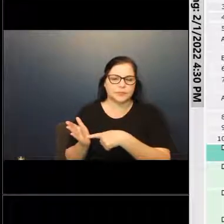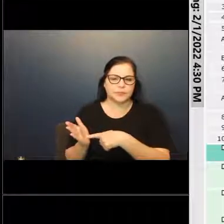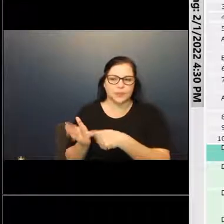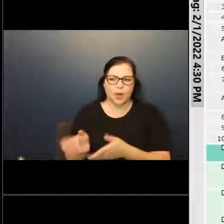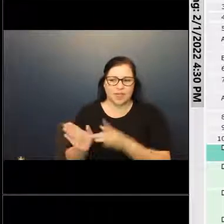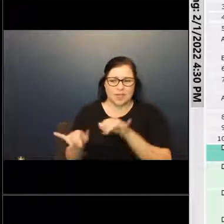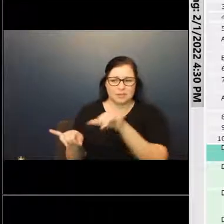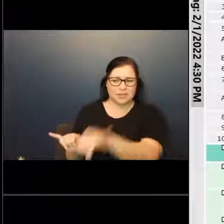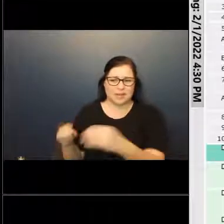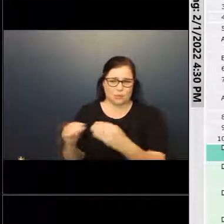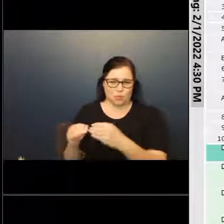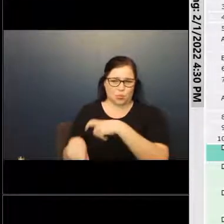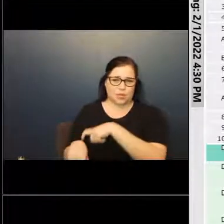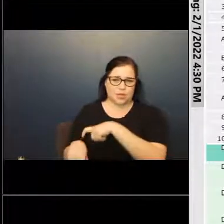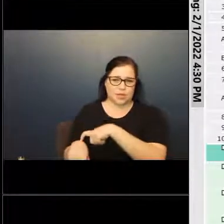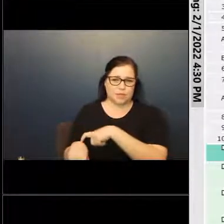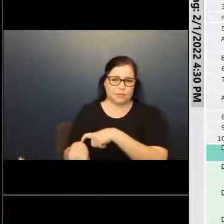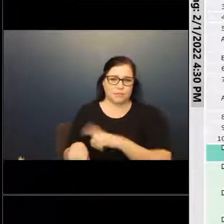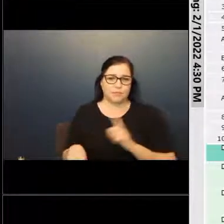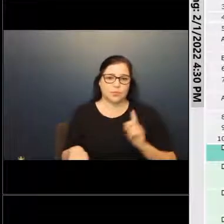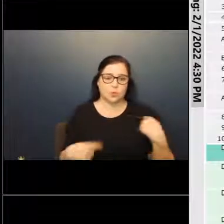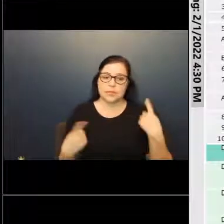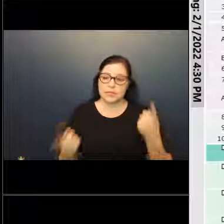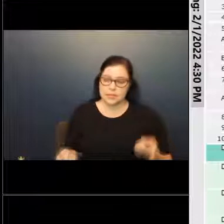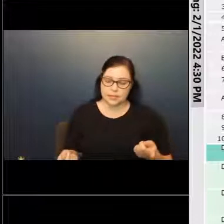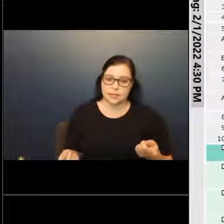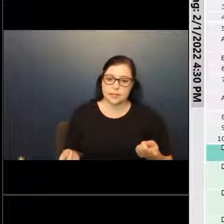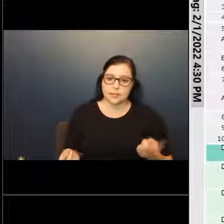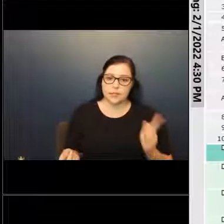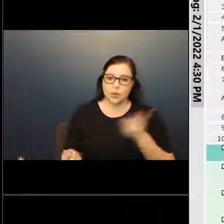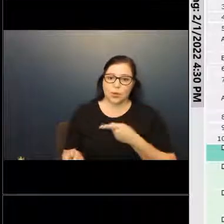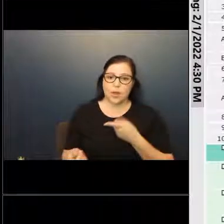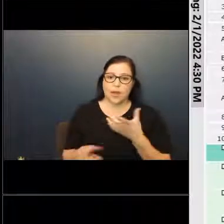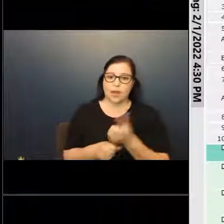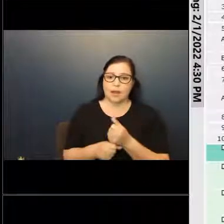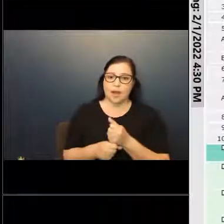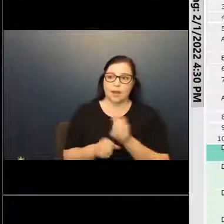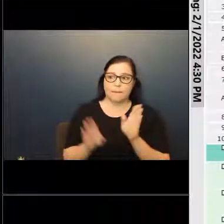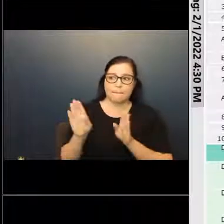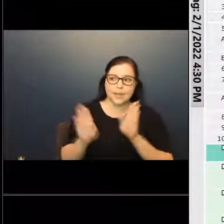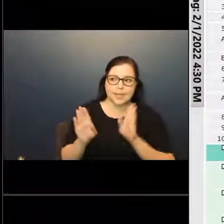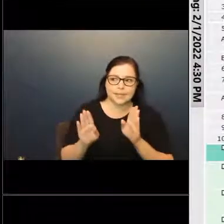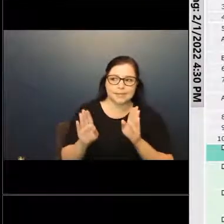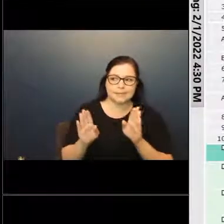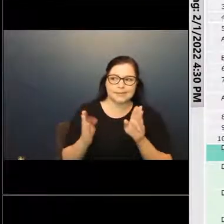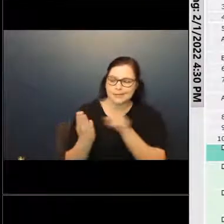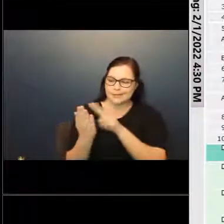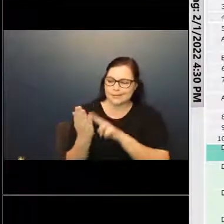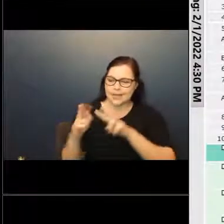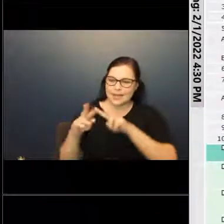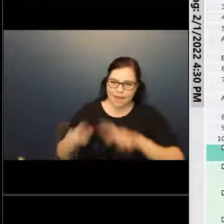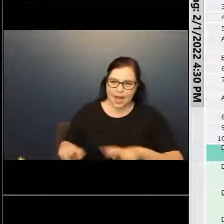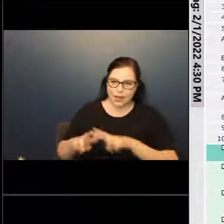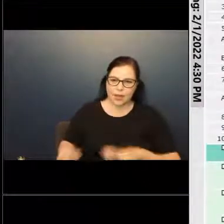them to stay longer. So we have since then gotten and received bids and evaluate the bid, and it will look like